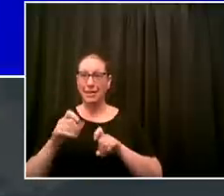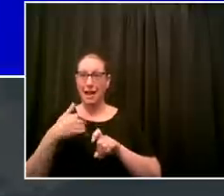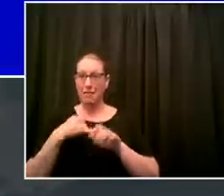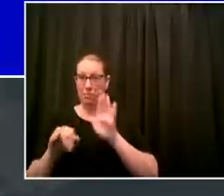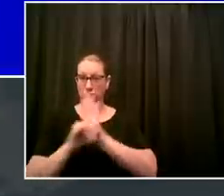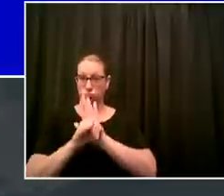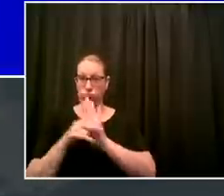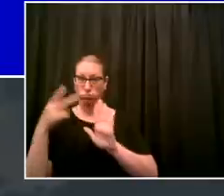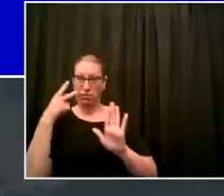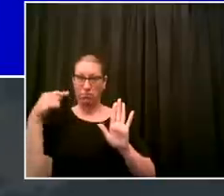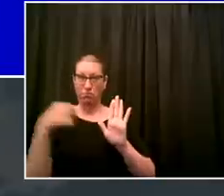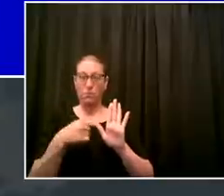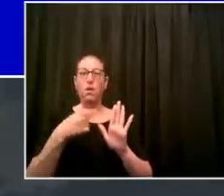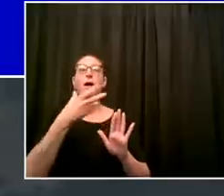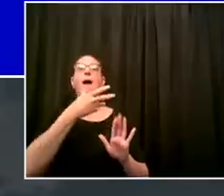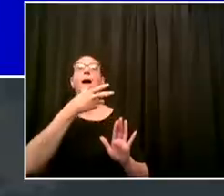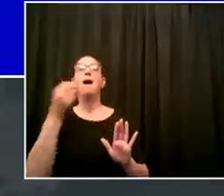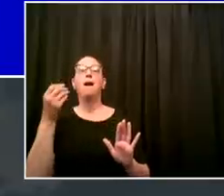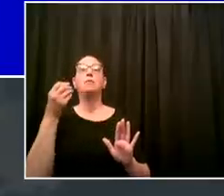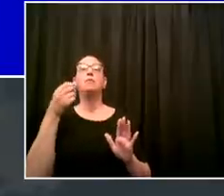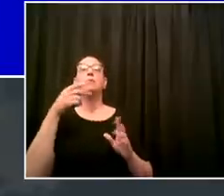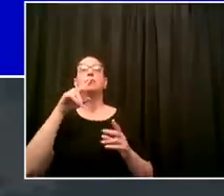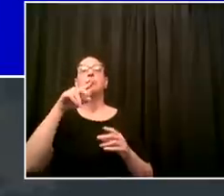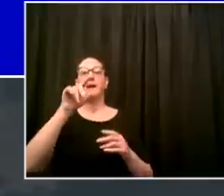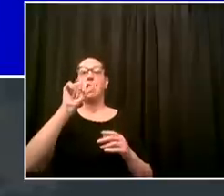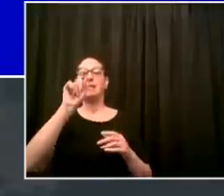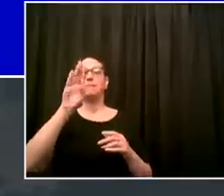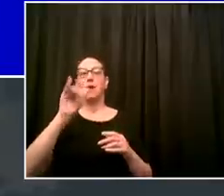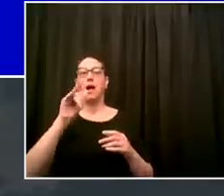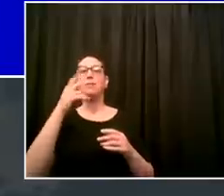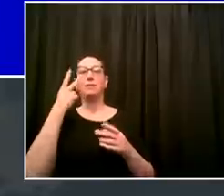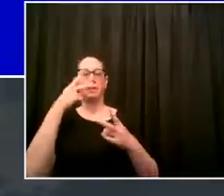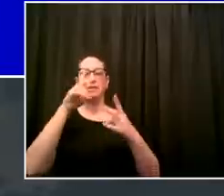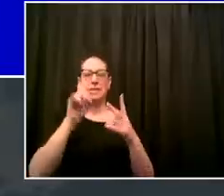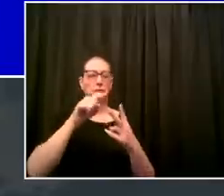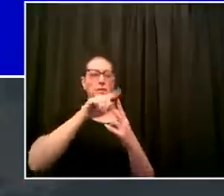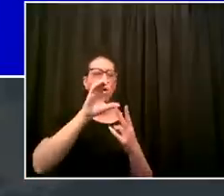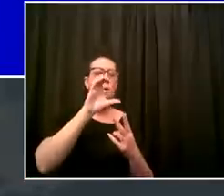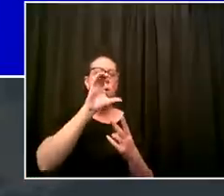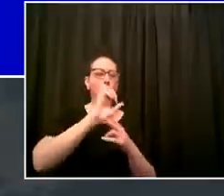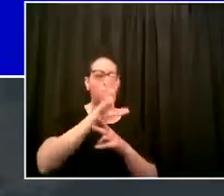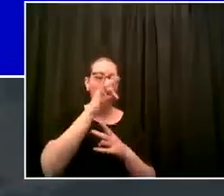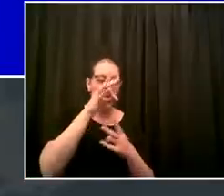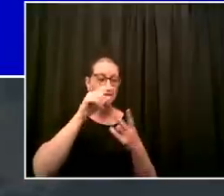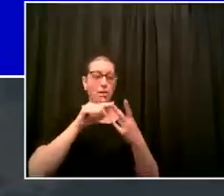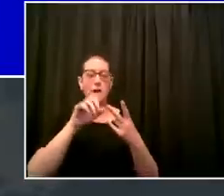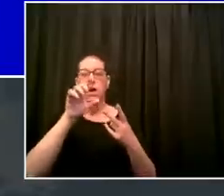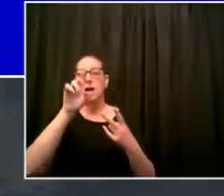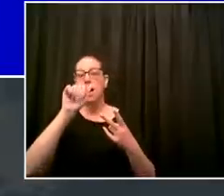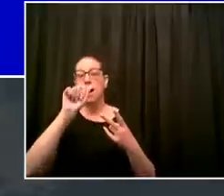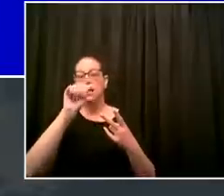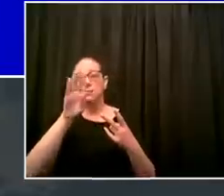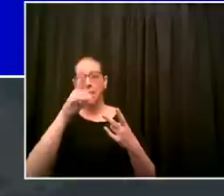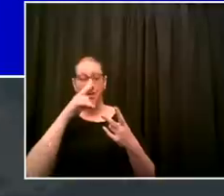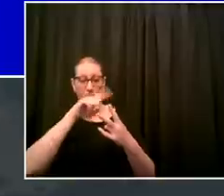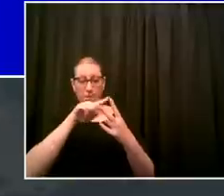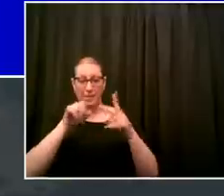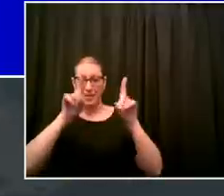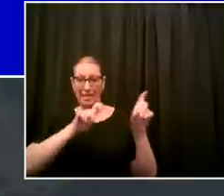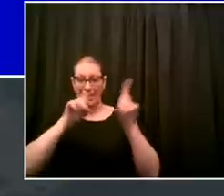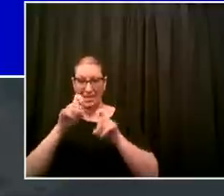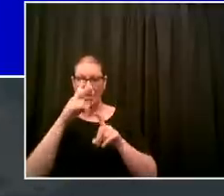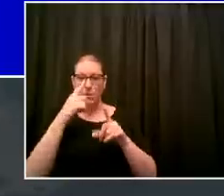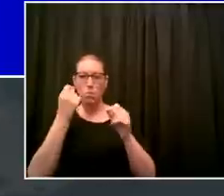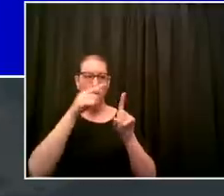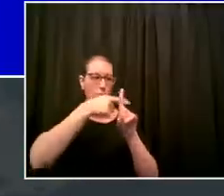previously to the coronavirus and obviously proves your ability to fight your way through it so in the coming weeks